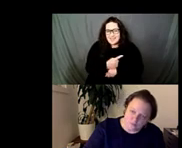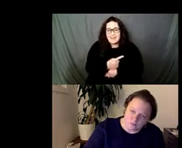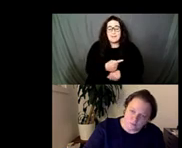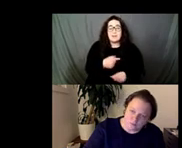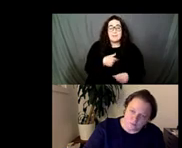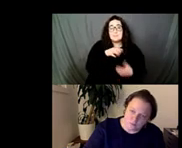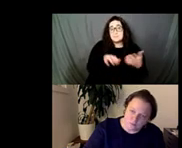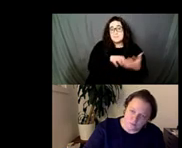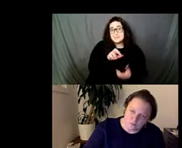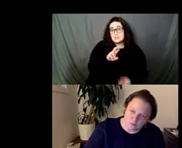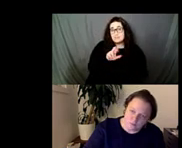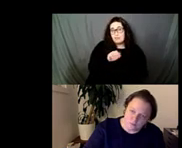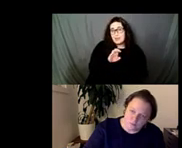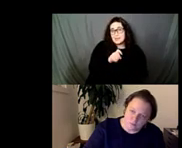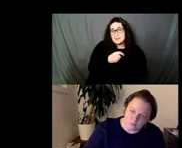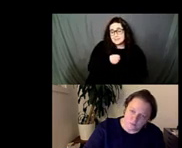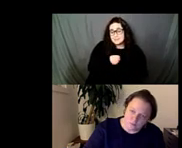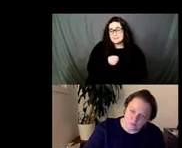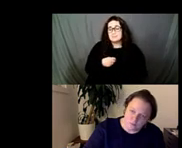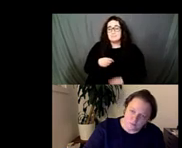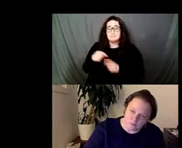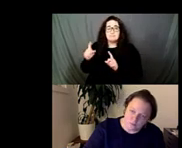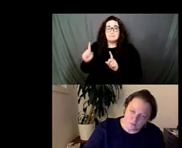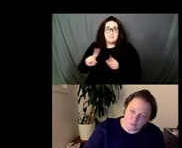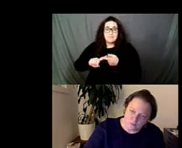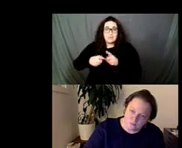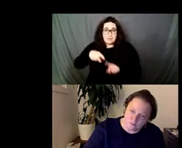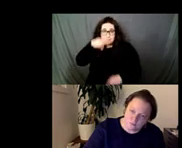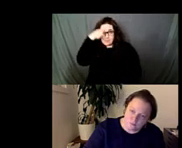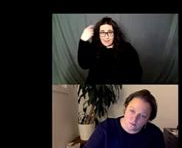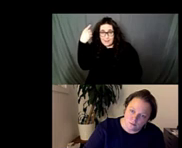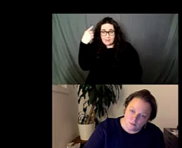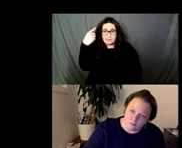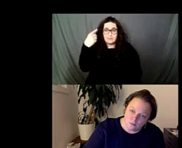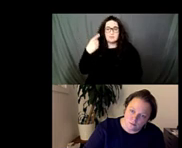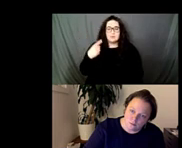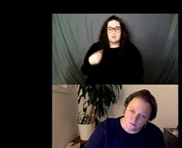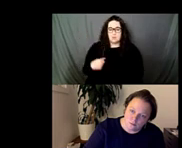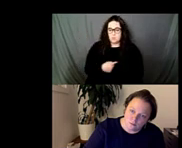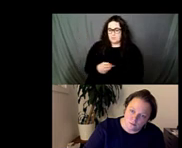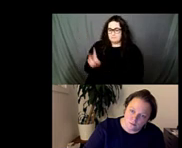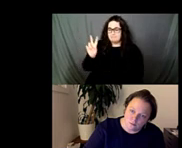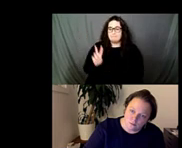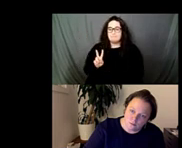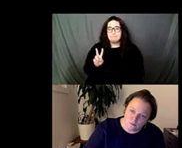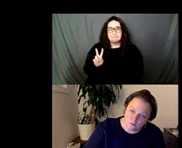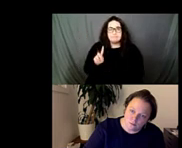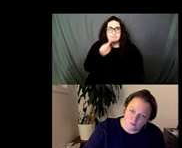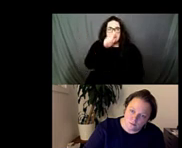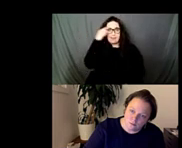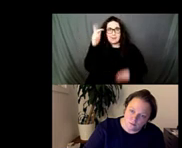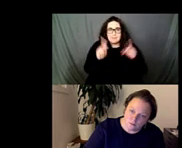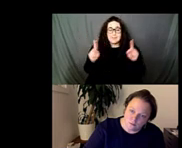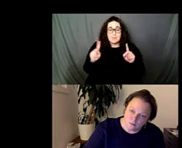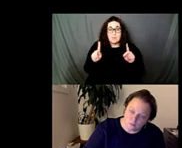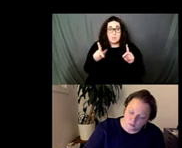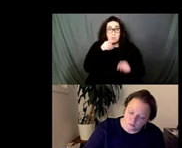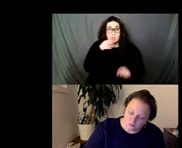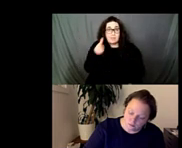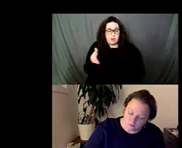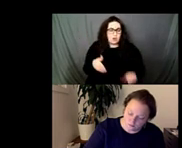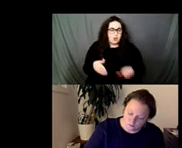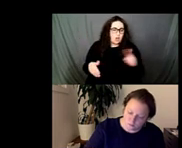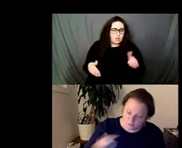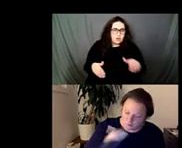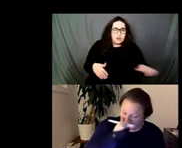um we were two of uh the only black folk in the museum that weren't working the code check um and the front gate and